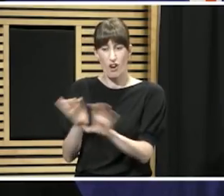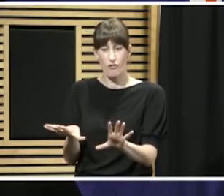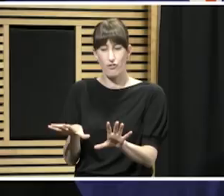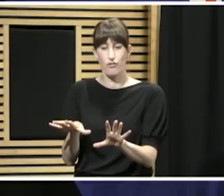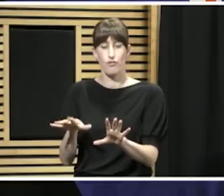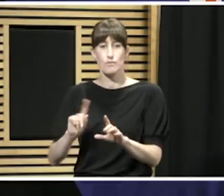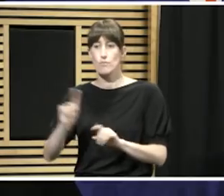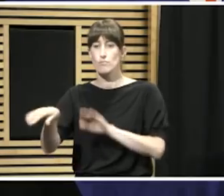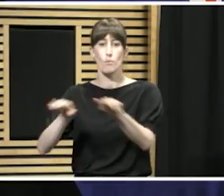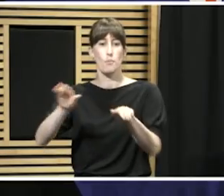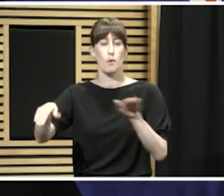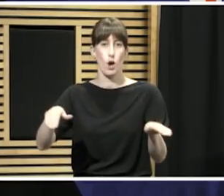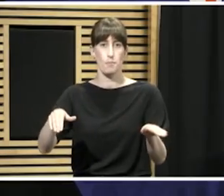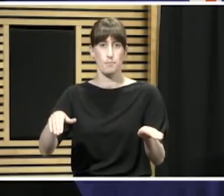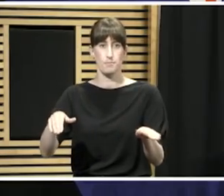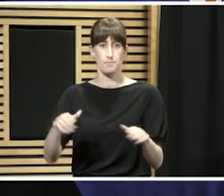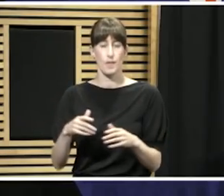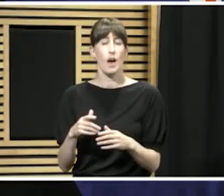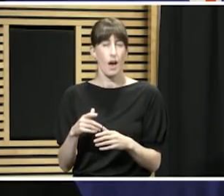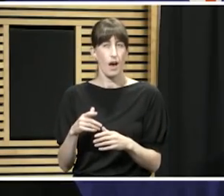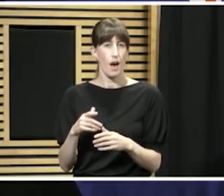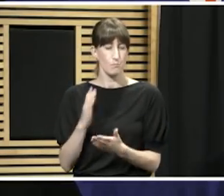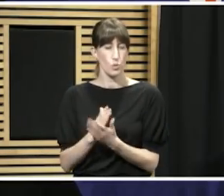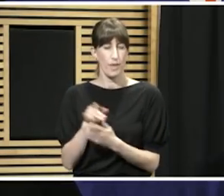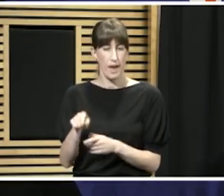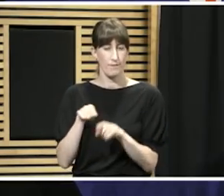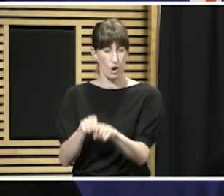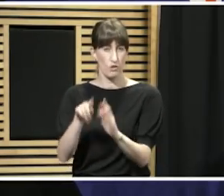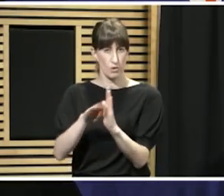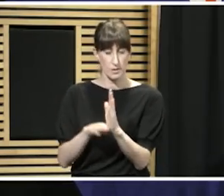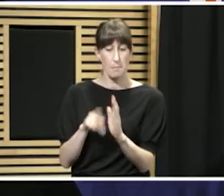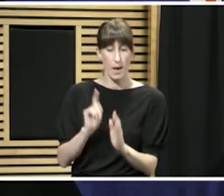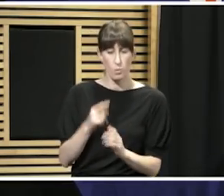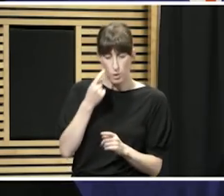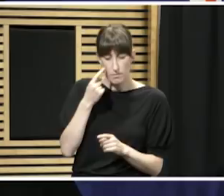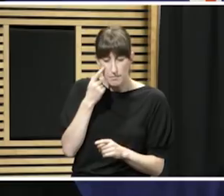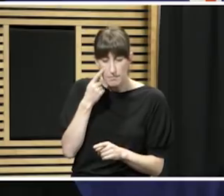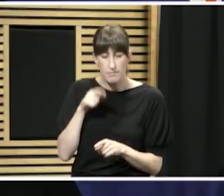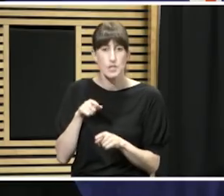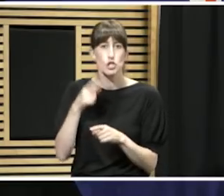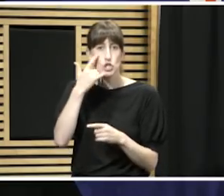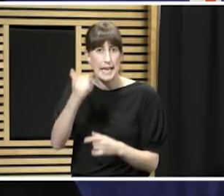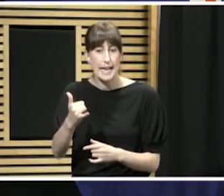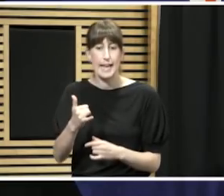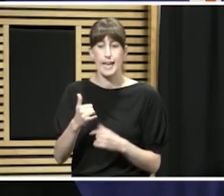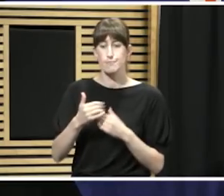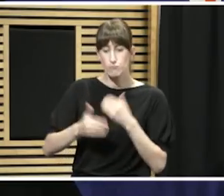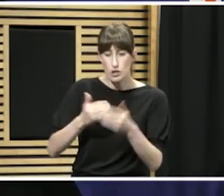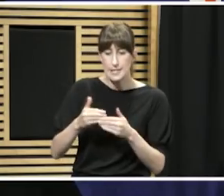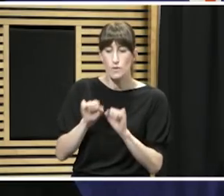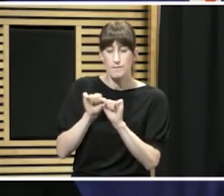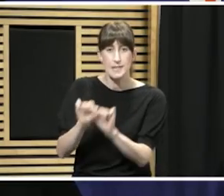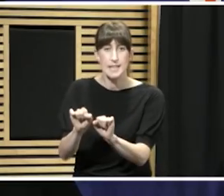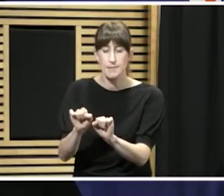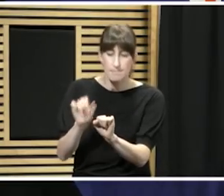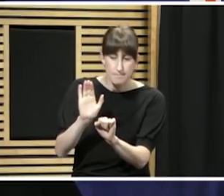we are sure complying with that, although we will ensure that we have a process to visit those people or